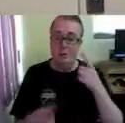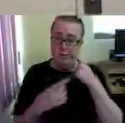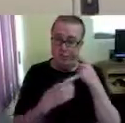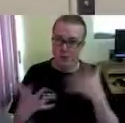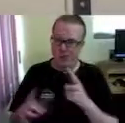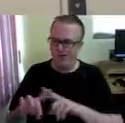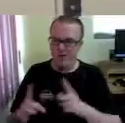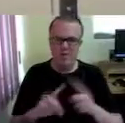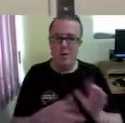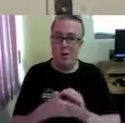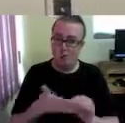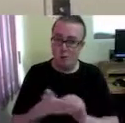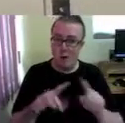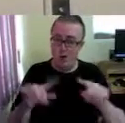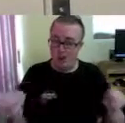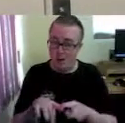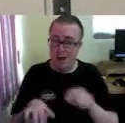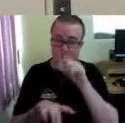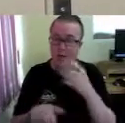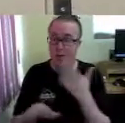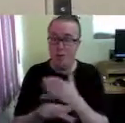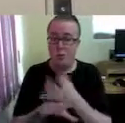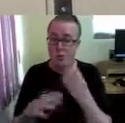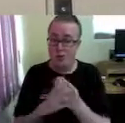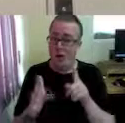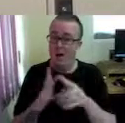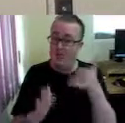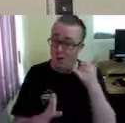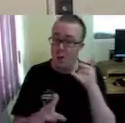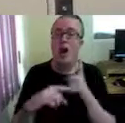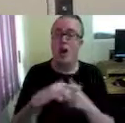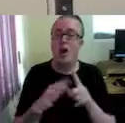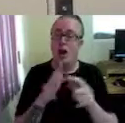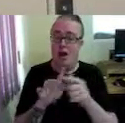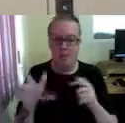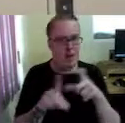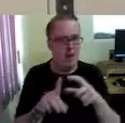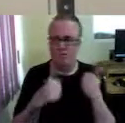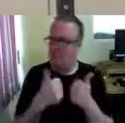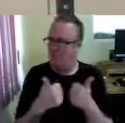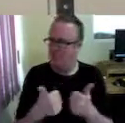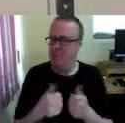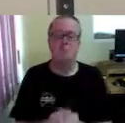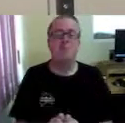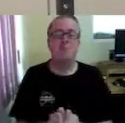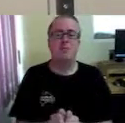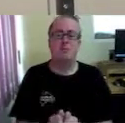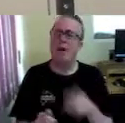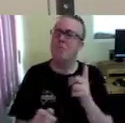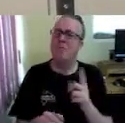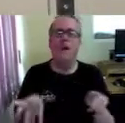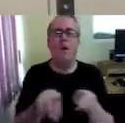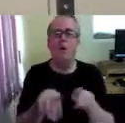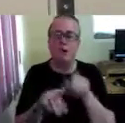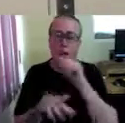I'm going to show you a range of Braille displays that work with both the iPhone and the iPad really, really well. Of course,